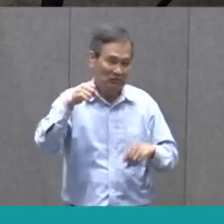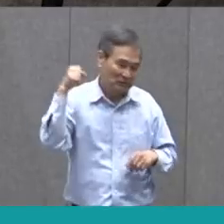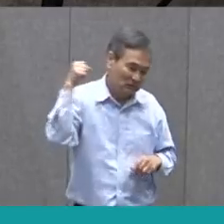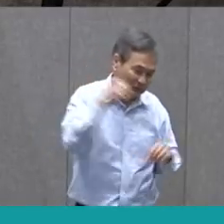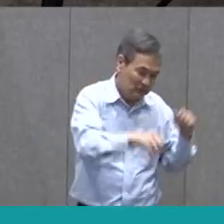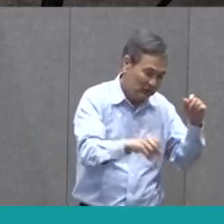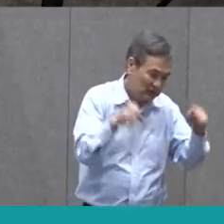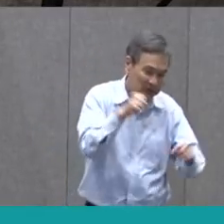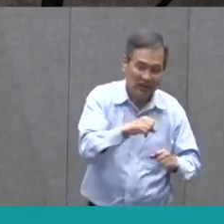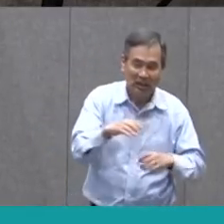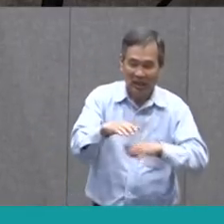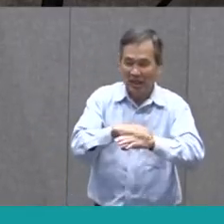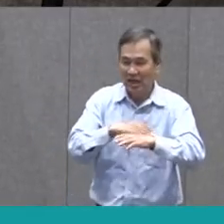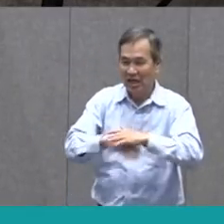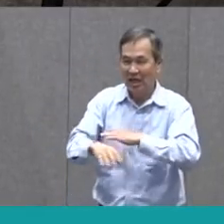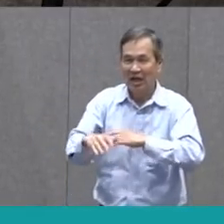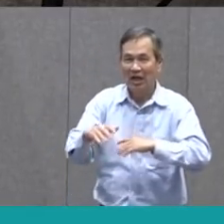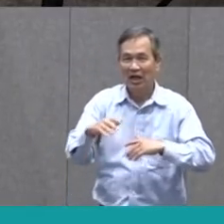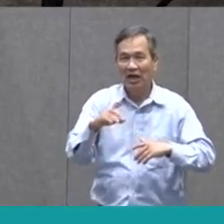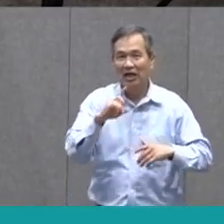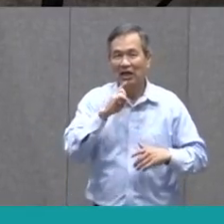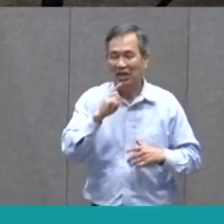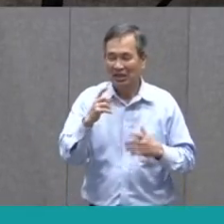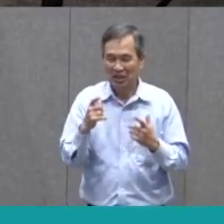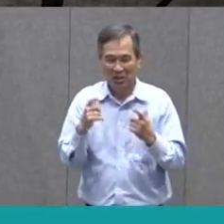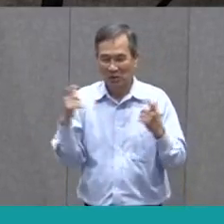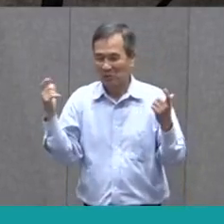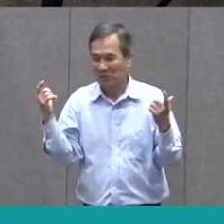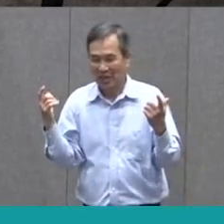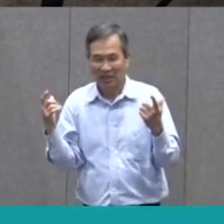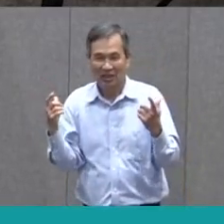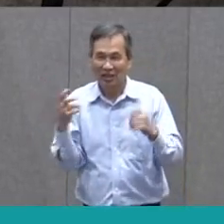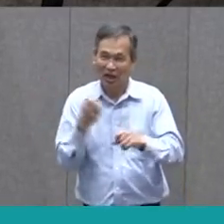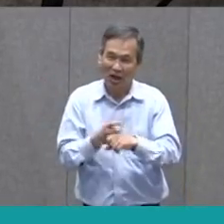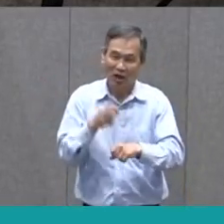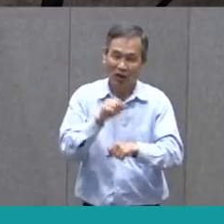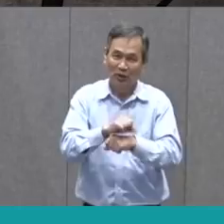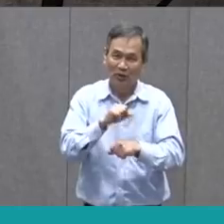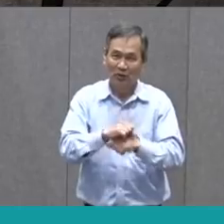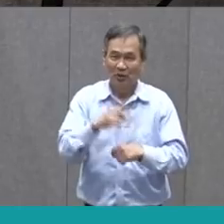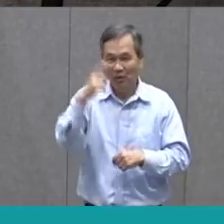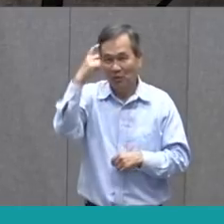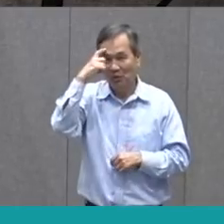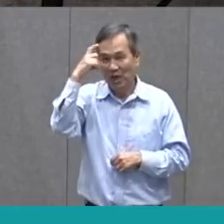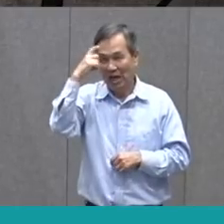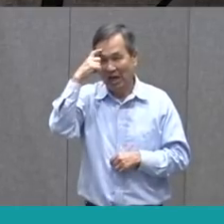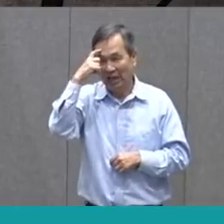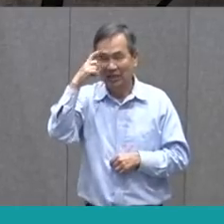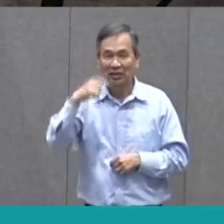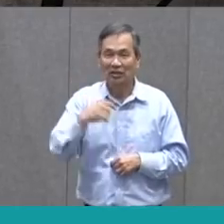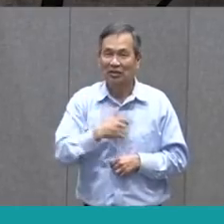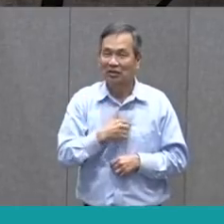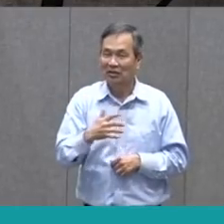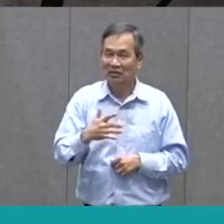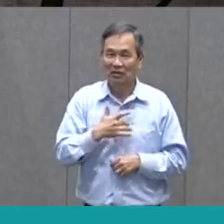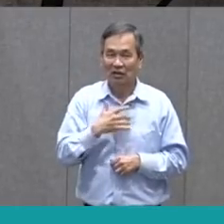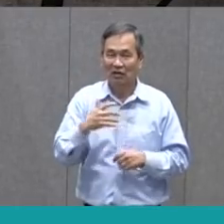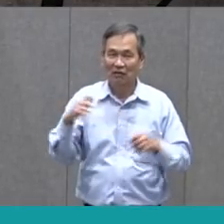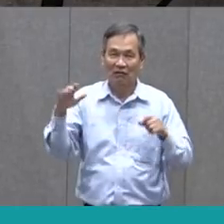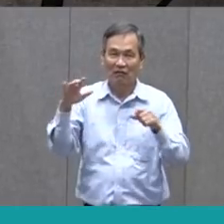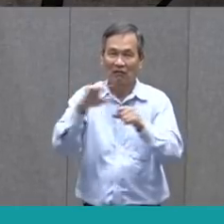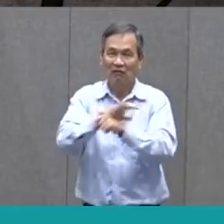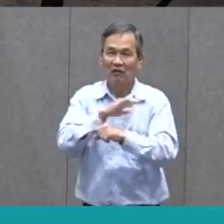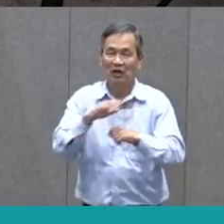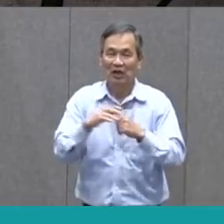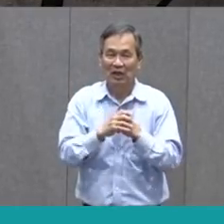Her hands feel too big to work. And her brain is too full of